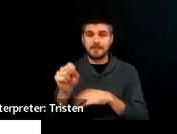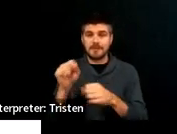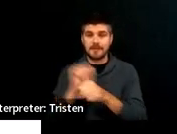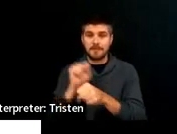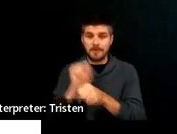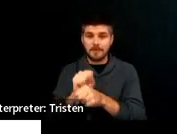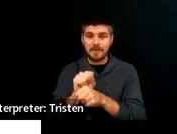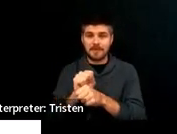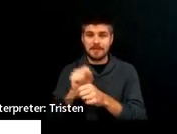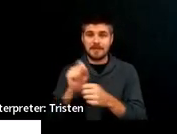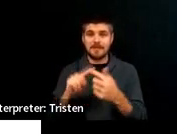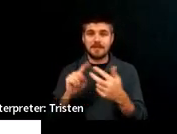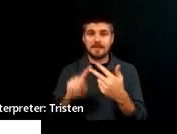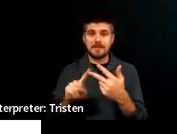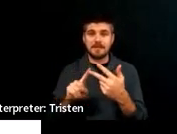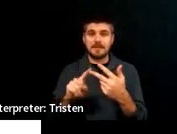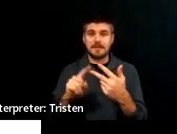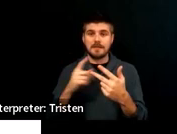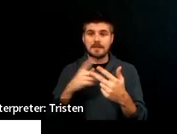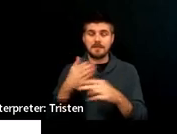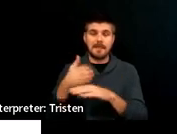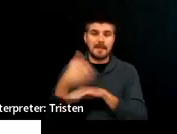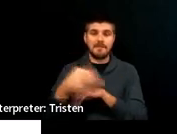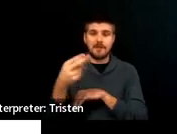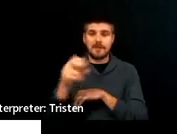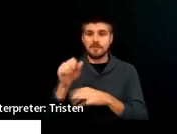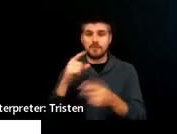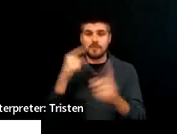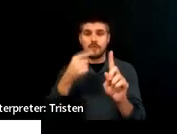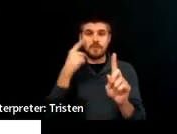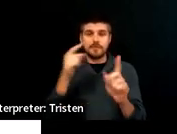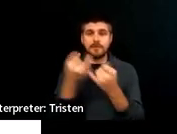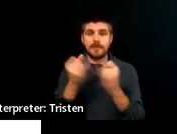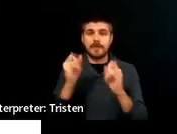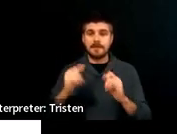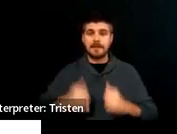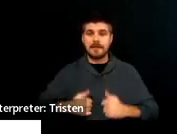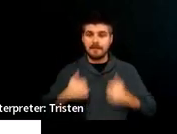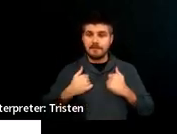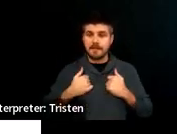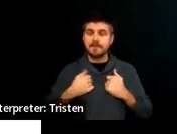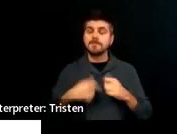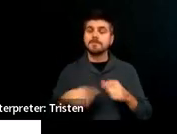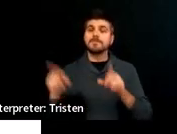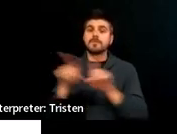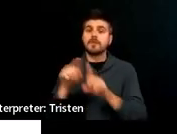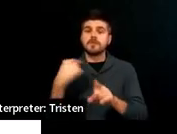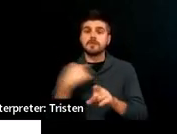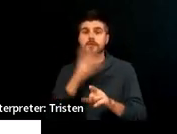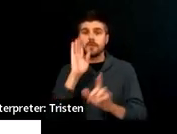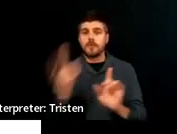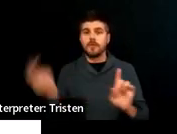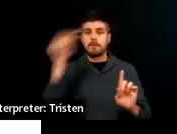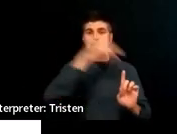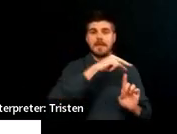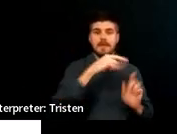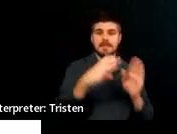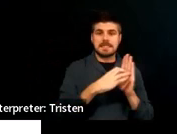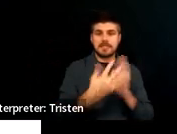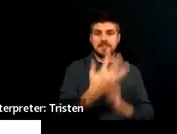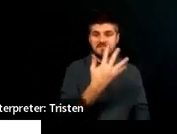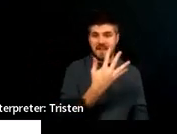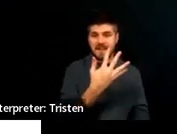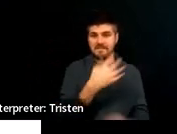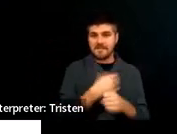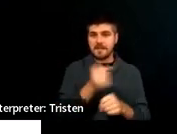and post-secondary goals in independent living. We also look back to section 5 and make sure that there's